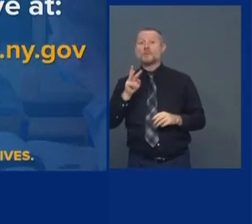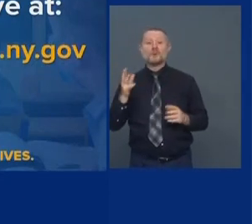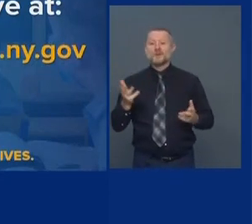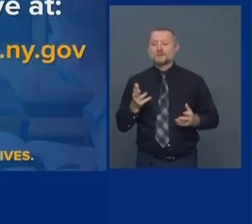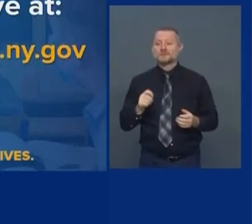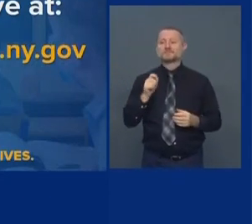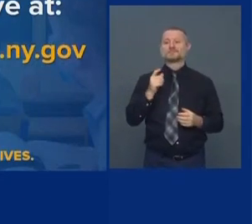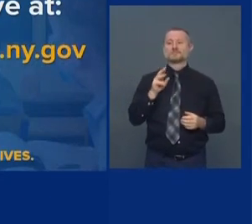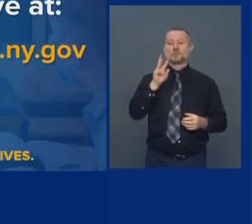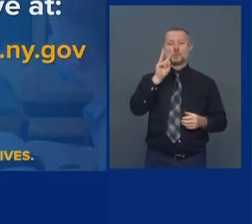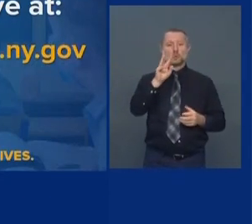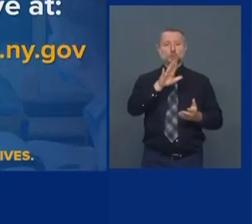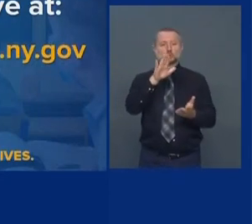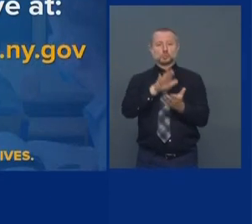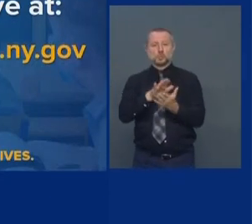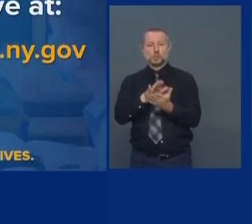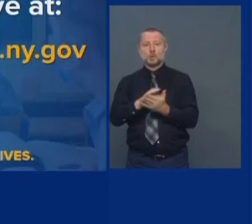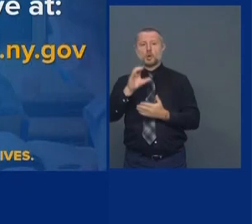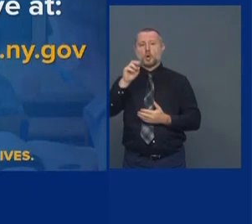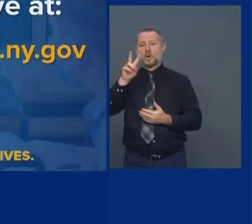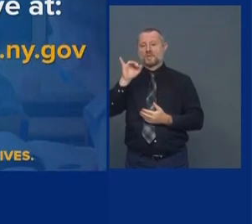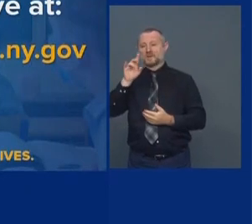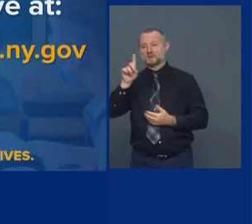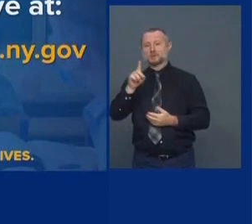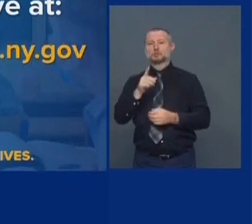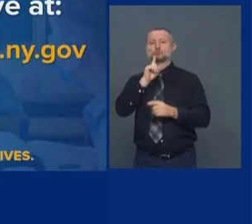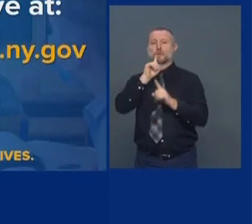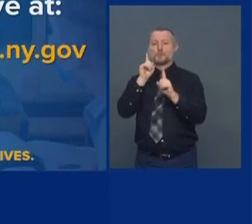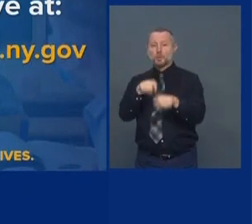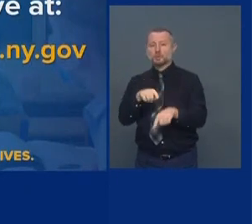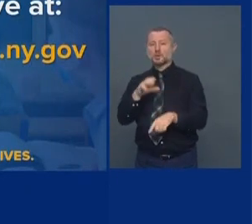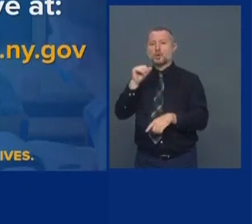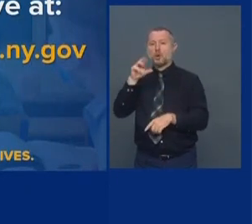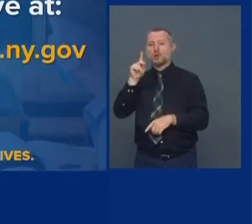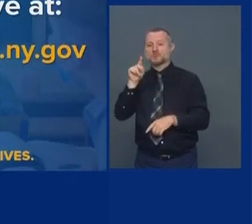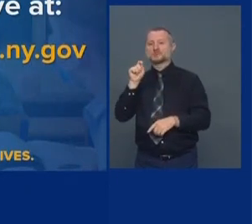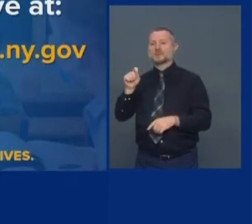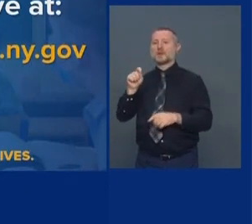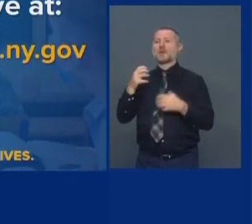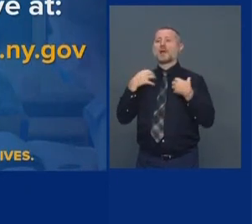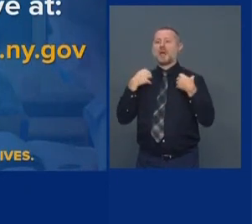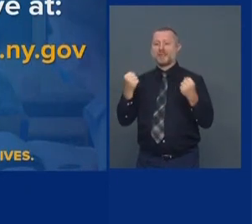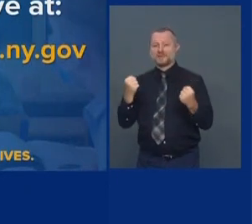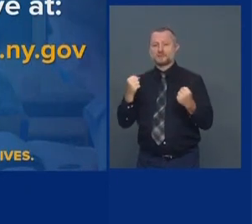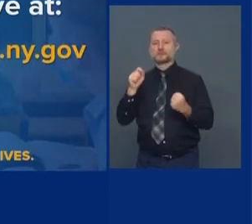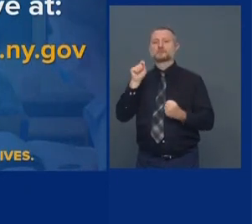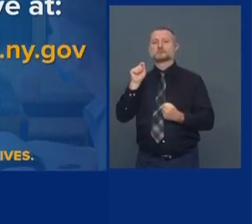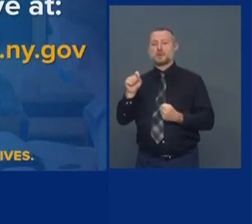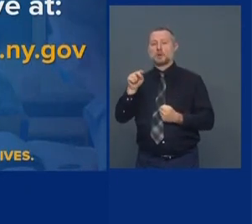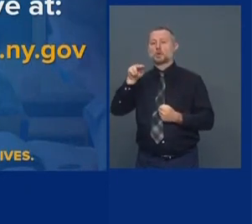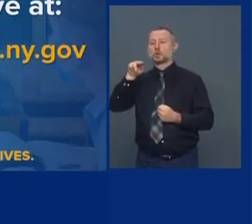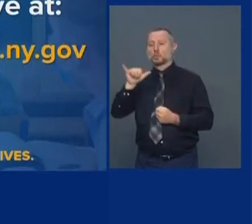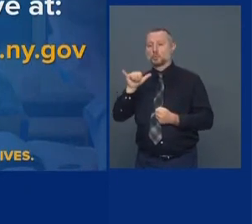schoolcovidreportcard.health.ny.gov. Rolls off your tongue.